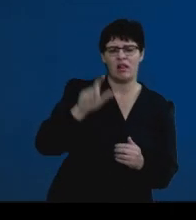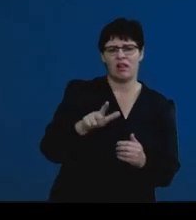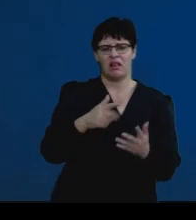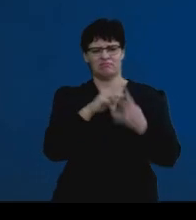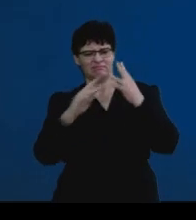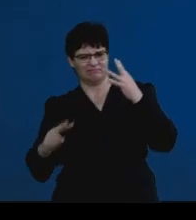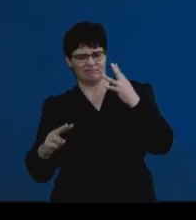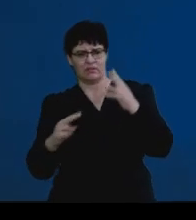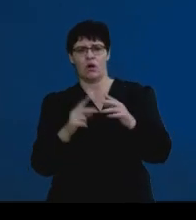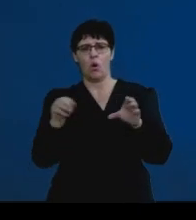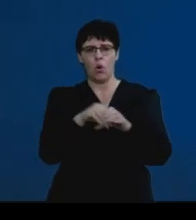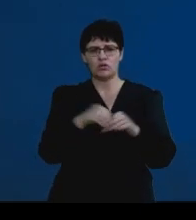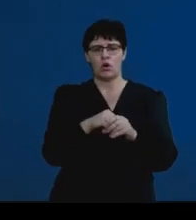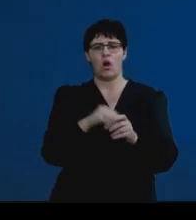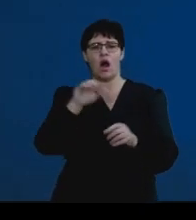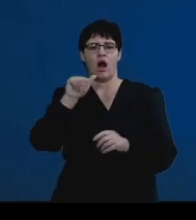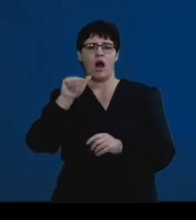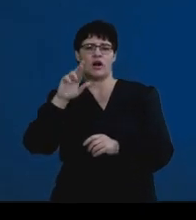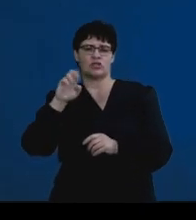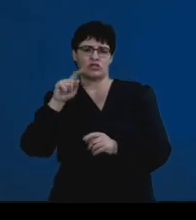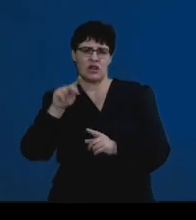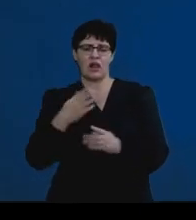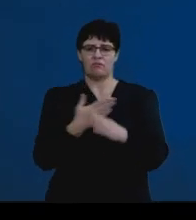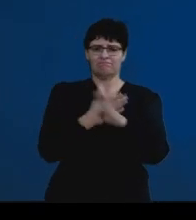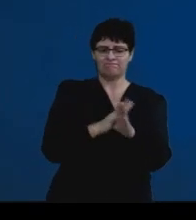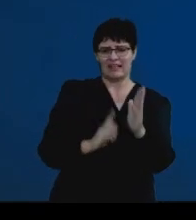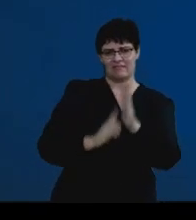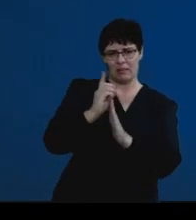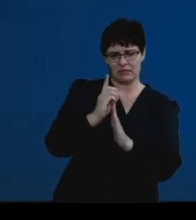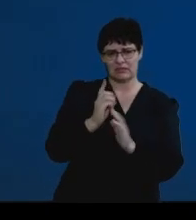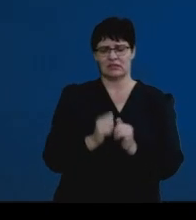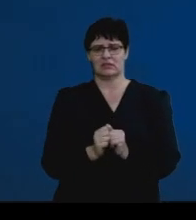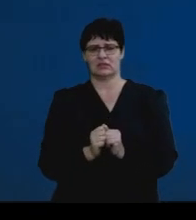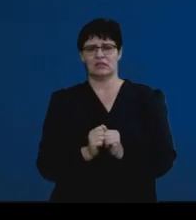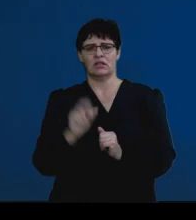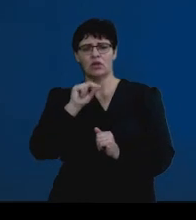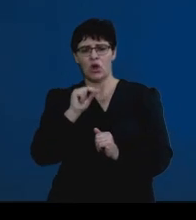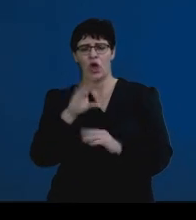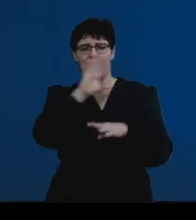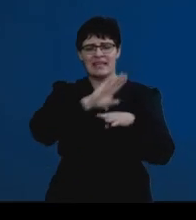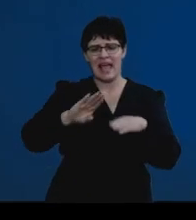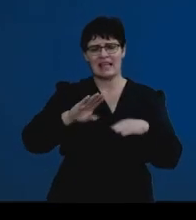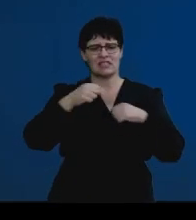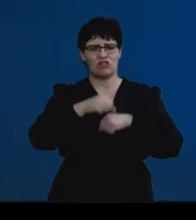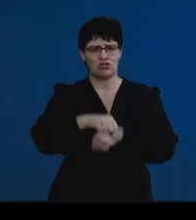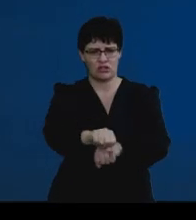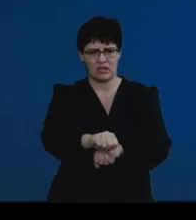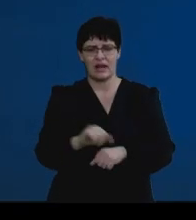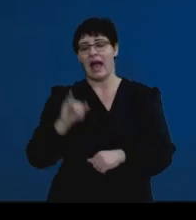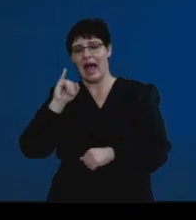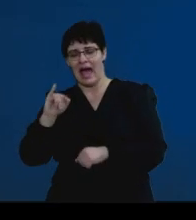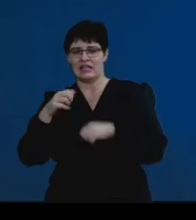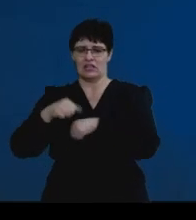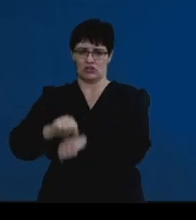We can also bring in altricial and precocial development. We talk about the K strategy and the R strategy.